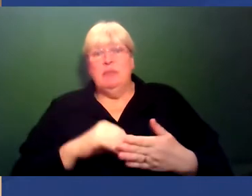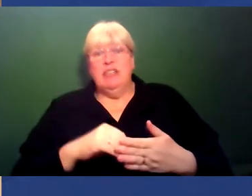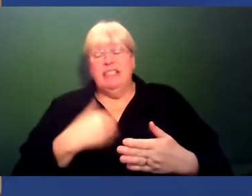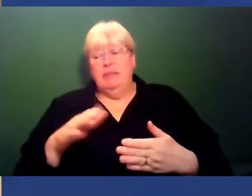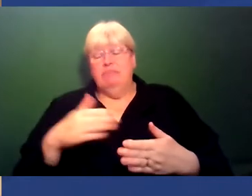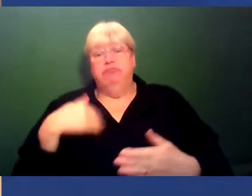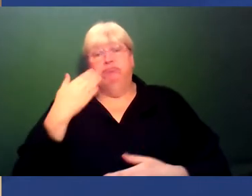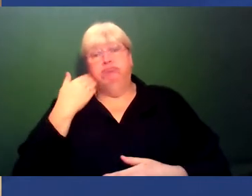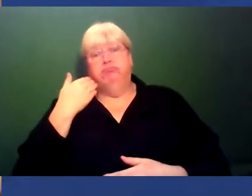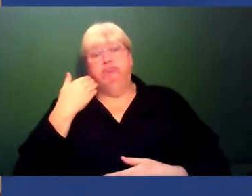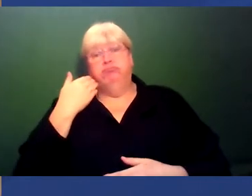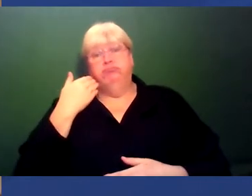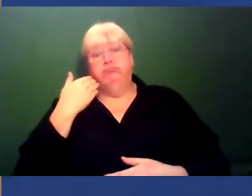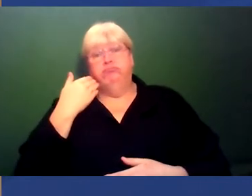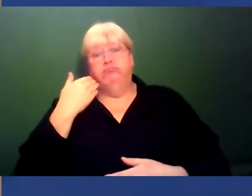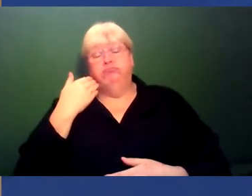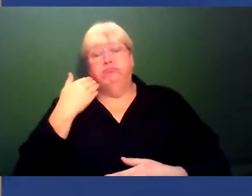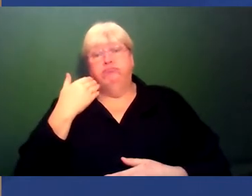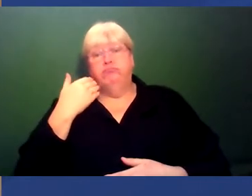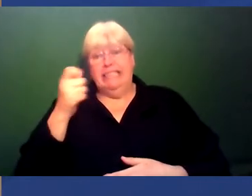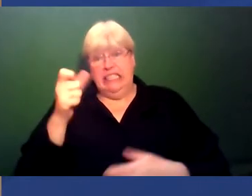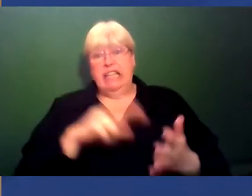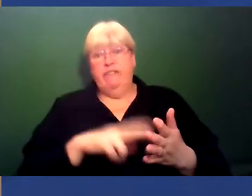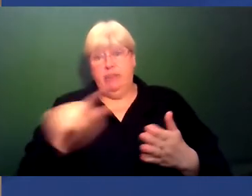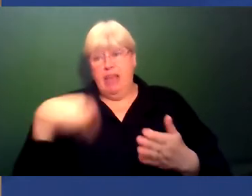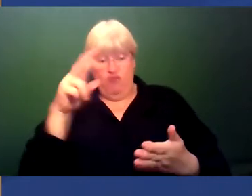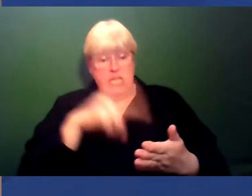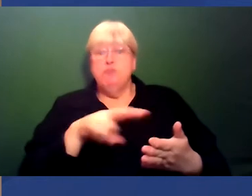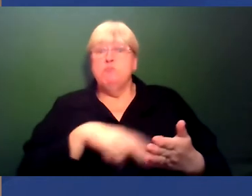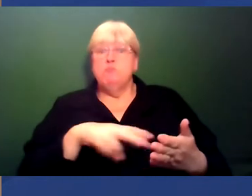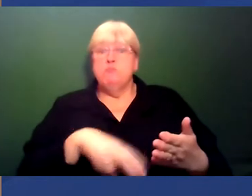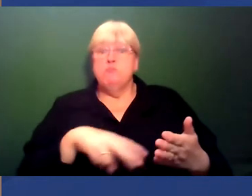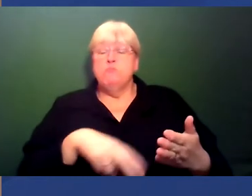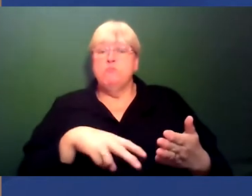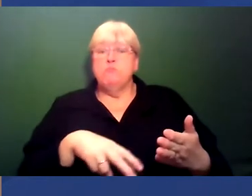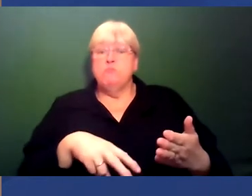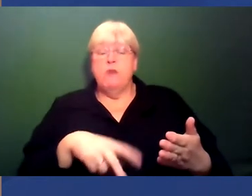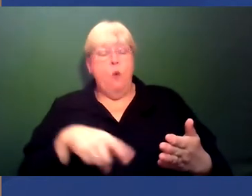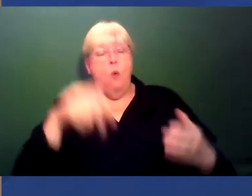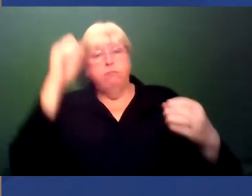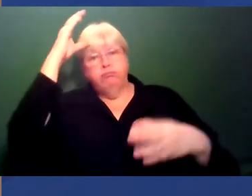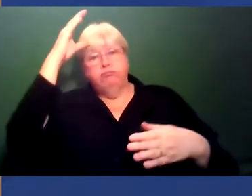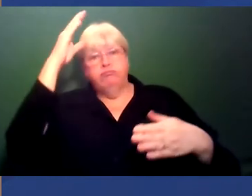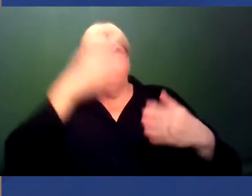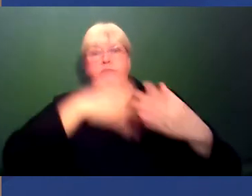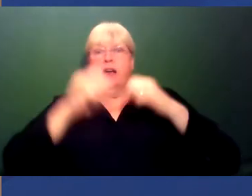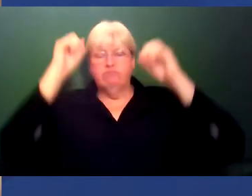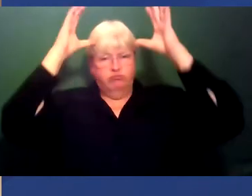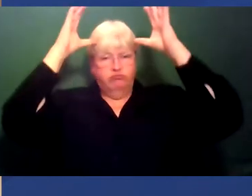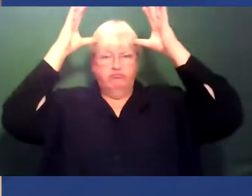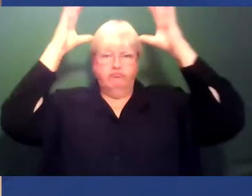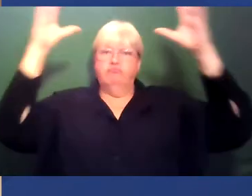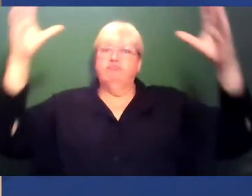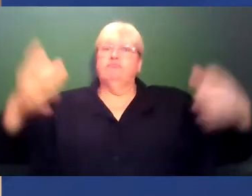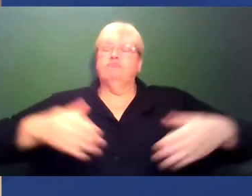amass a CV, like you just read out, and you think with that education, you've kind of educated yourself out of racism,